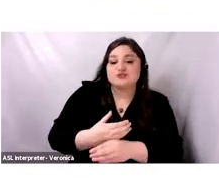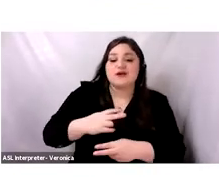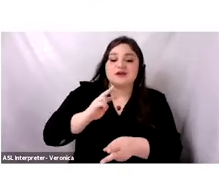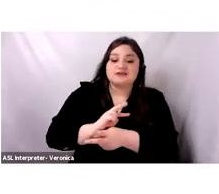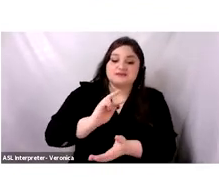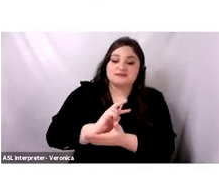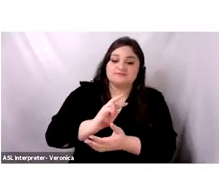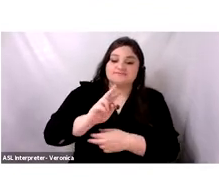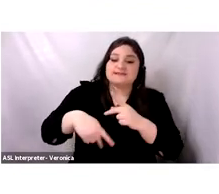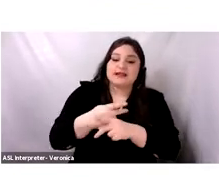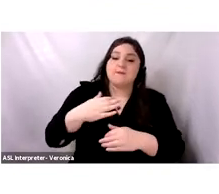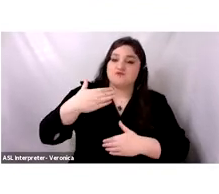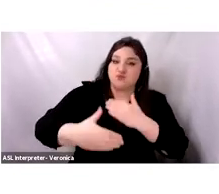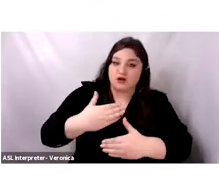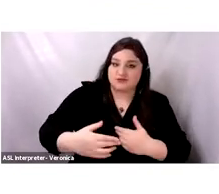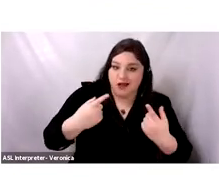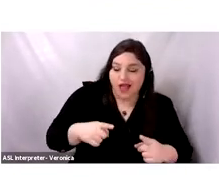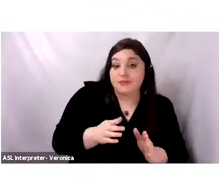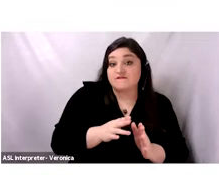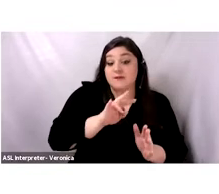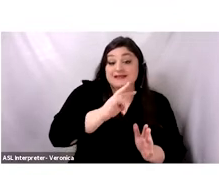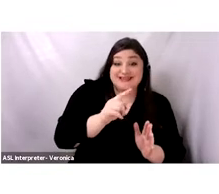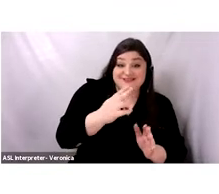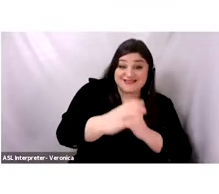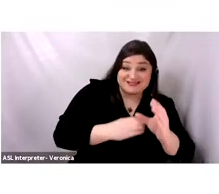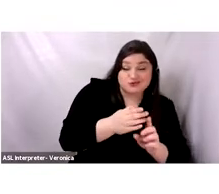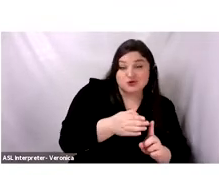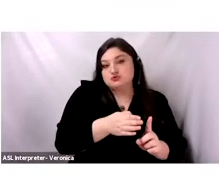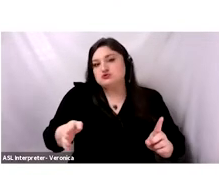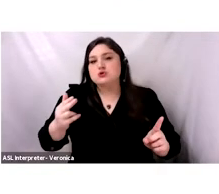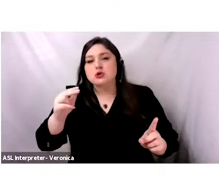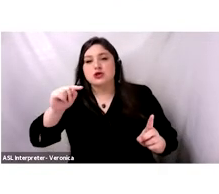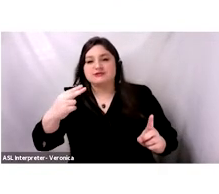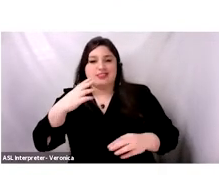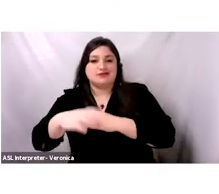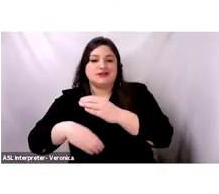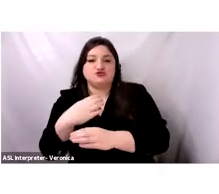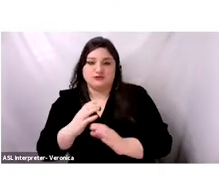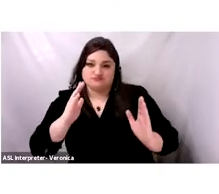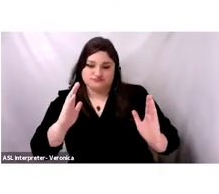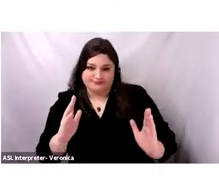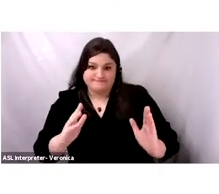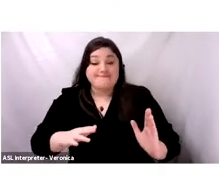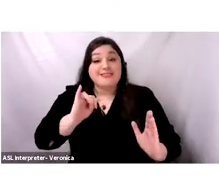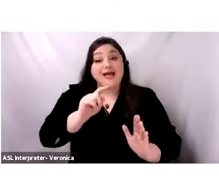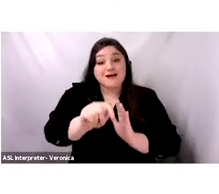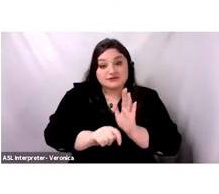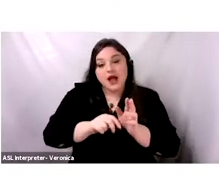the late 13th century. What is the Arab agricultural